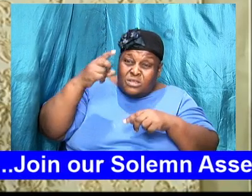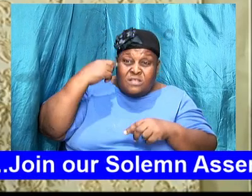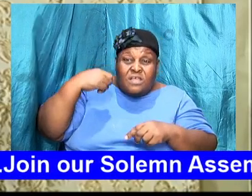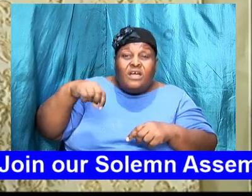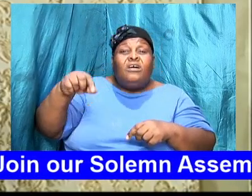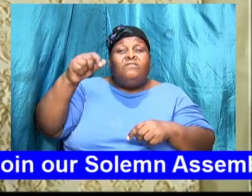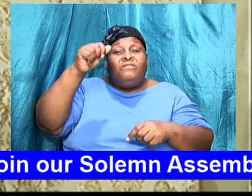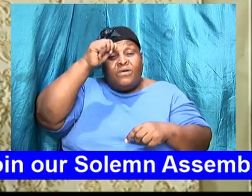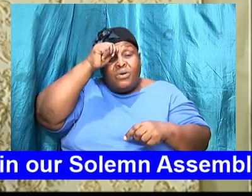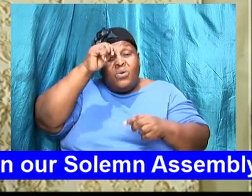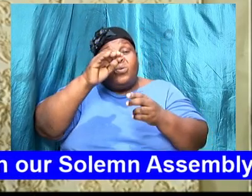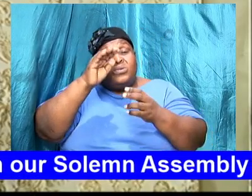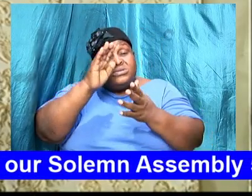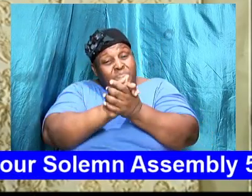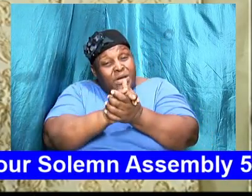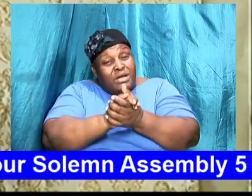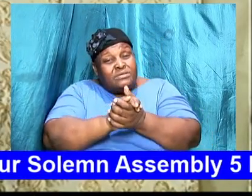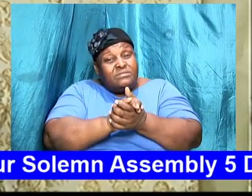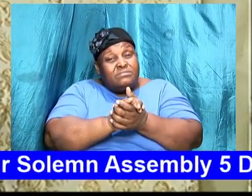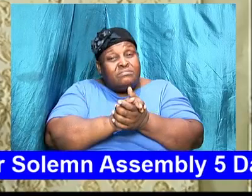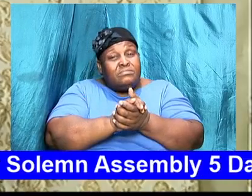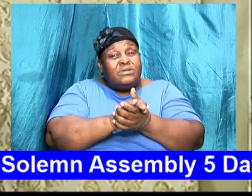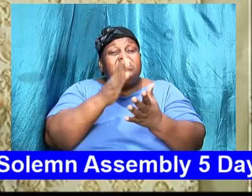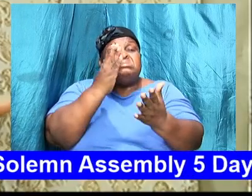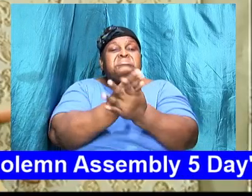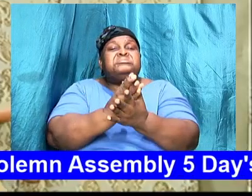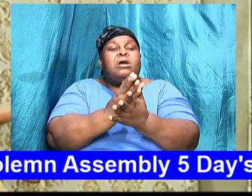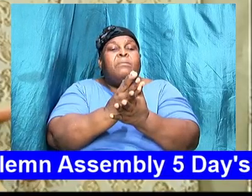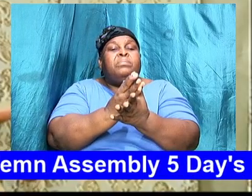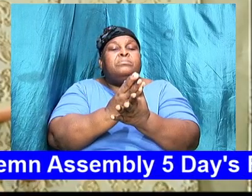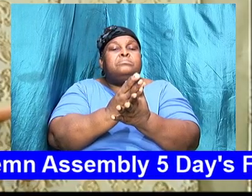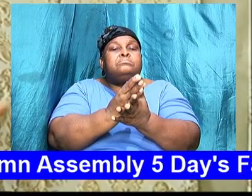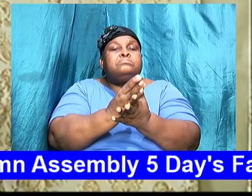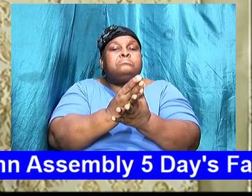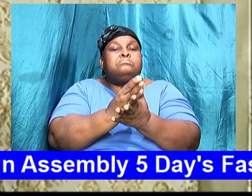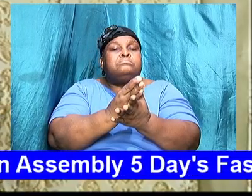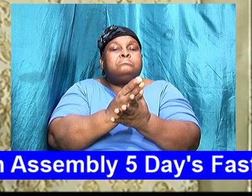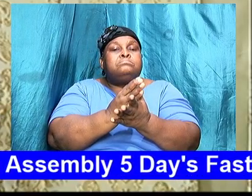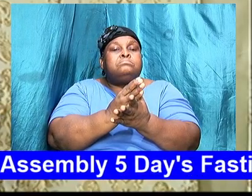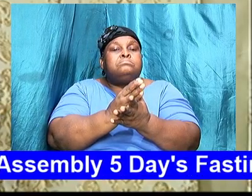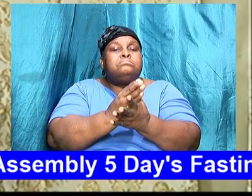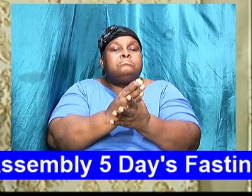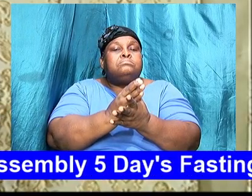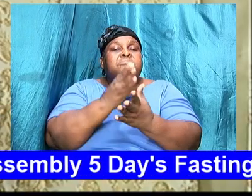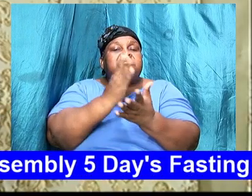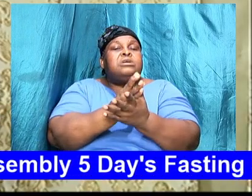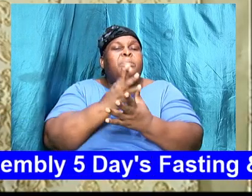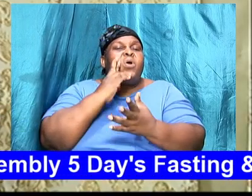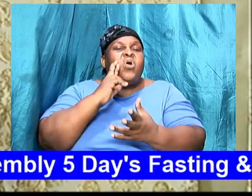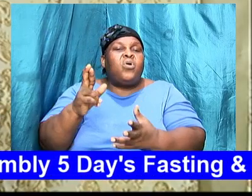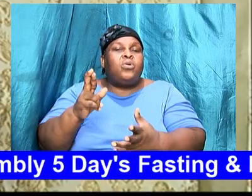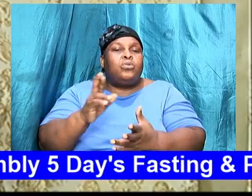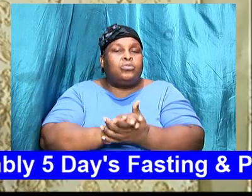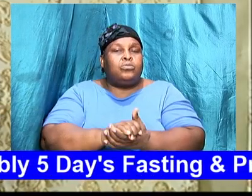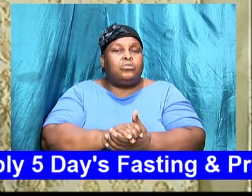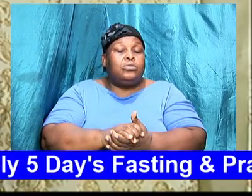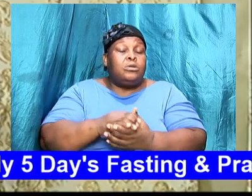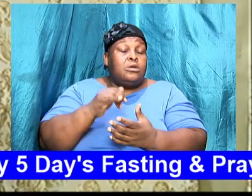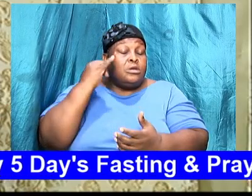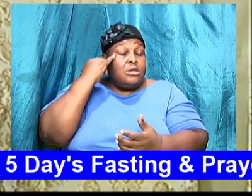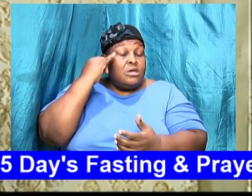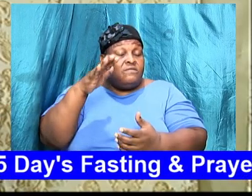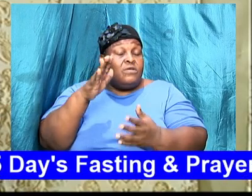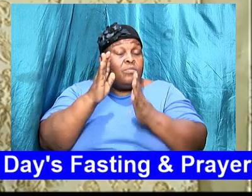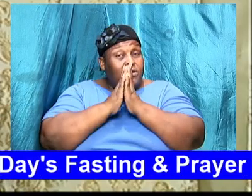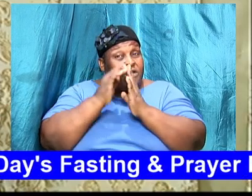avoid that lady there me just talk in Bible and as the Holy Ghost lead me now so if you are praying for a husband